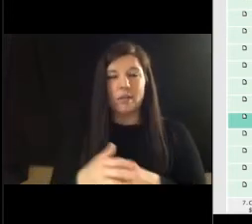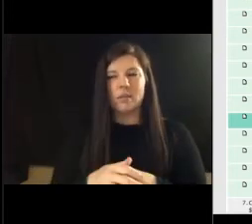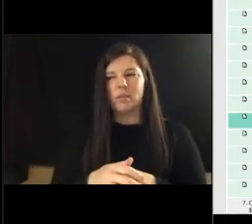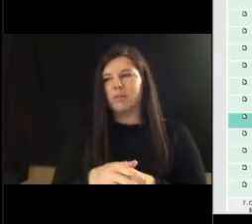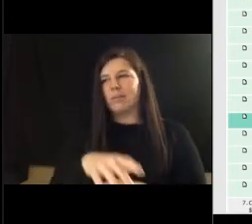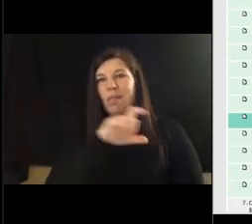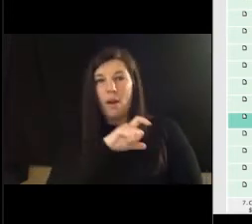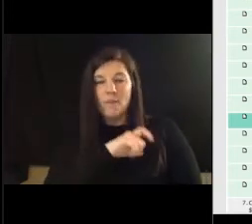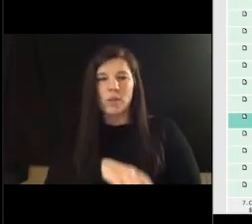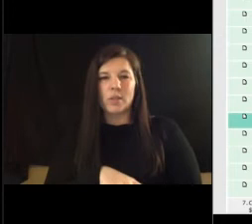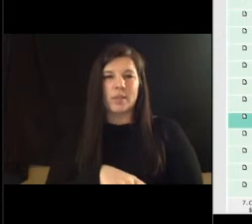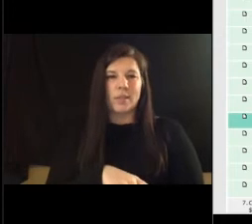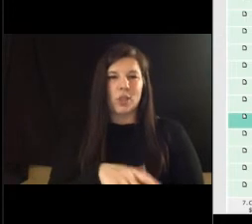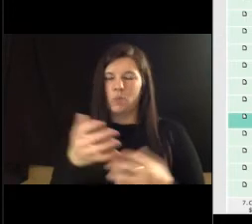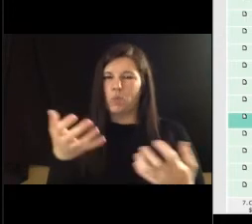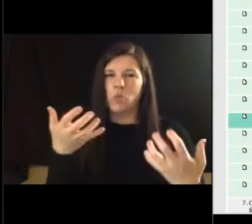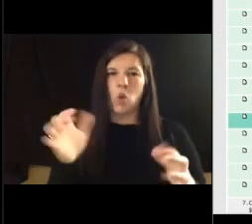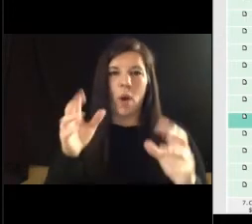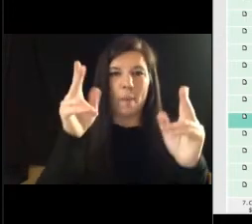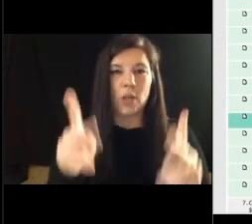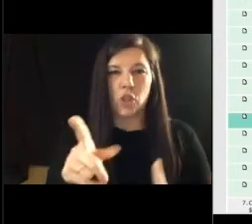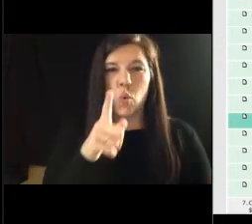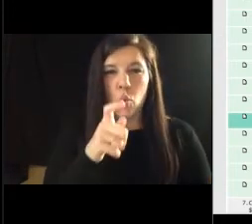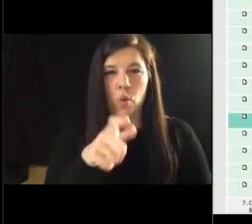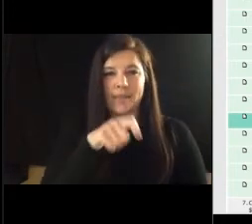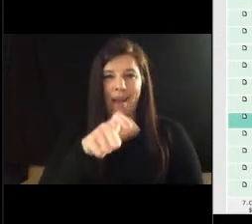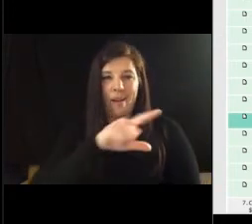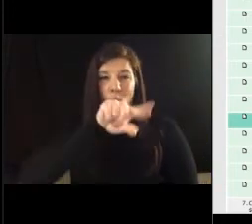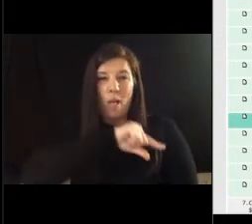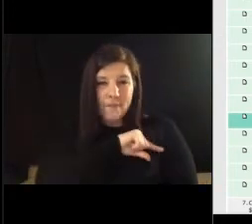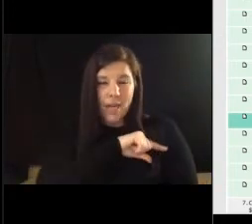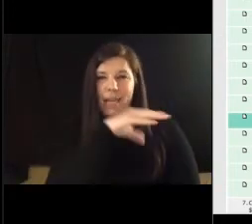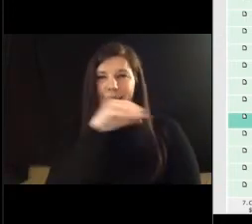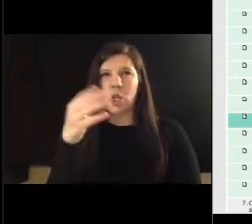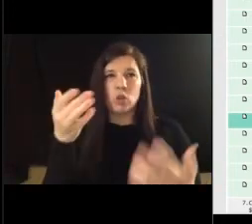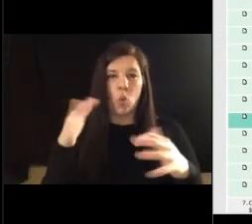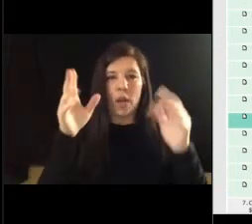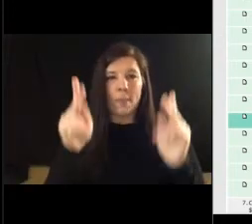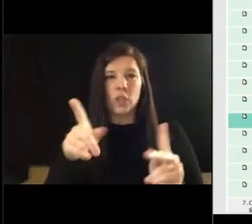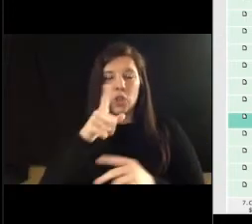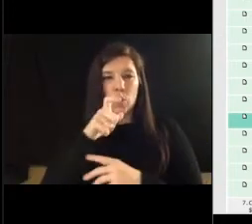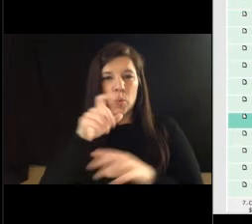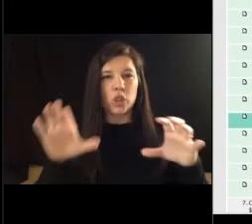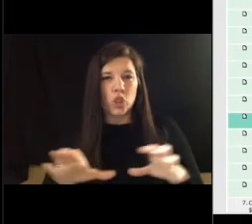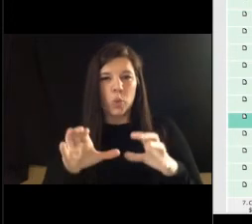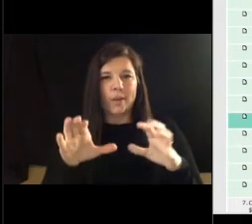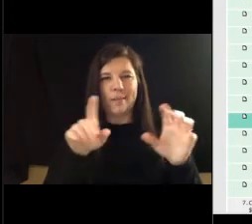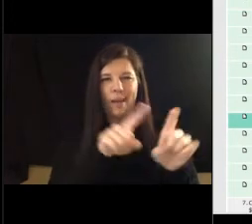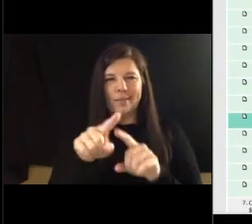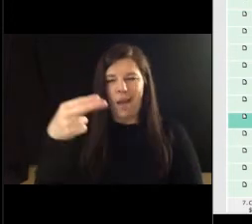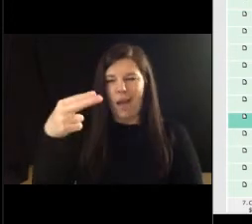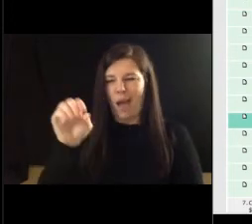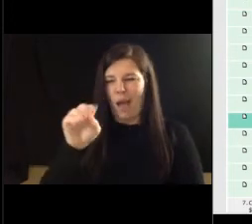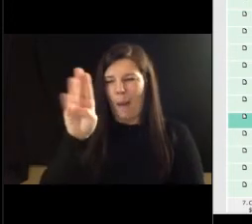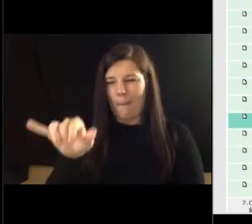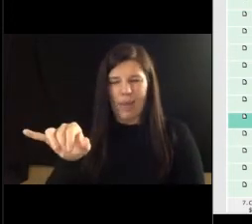somebody that's not qualified and you don't want somebody that's doing it as a hobby if that